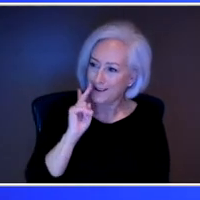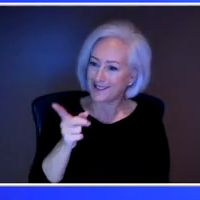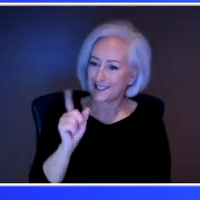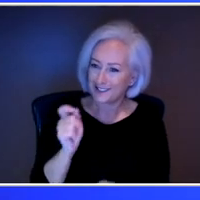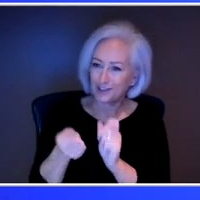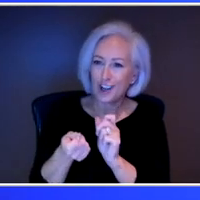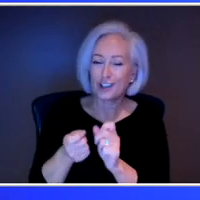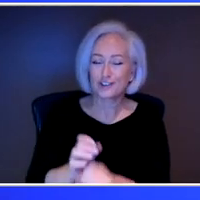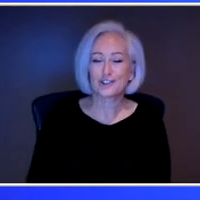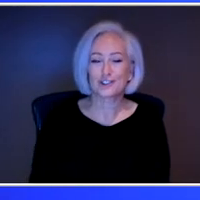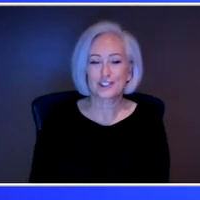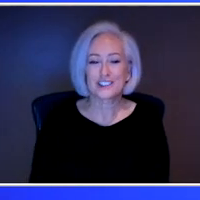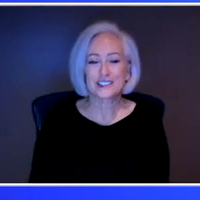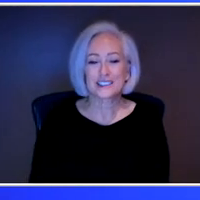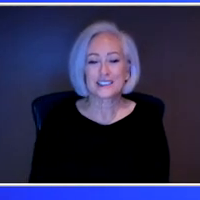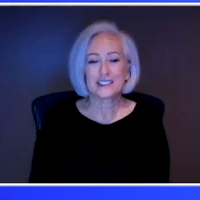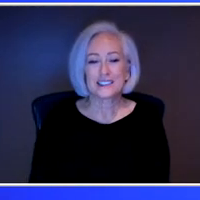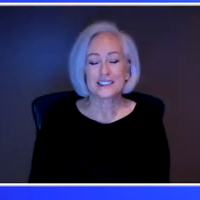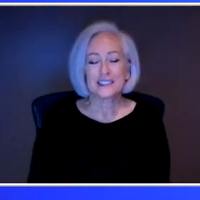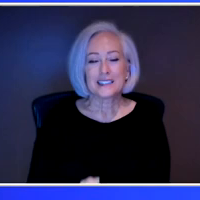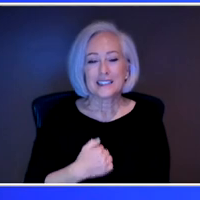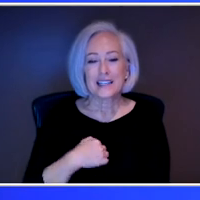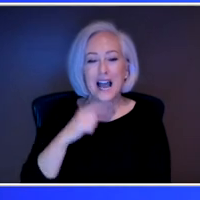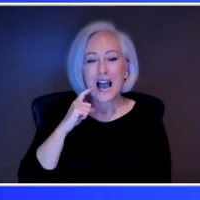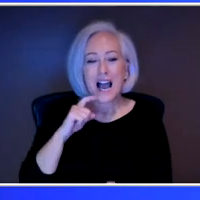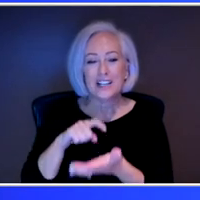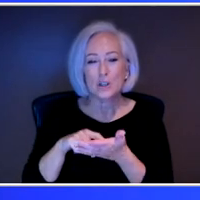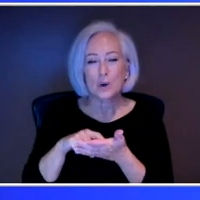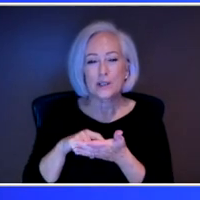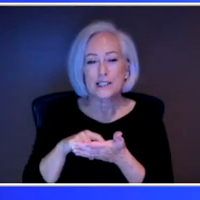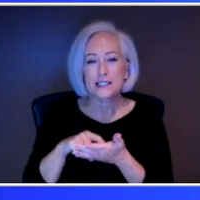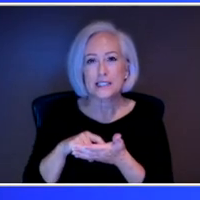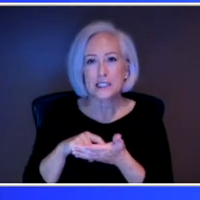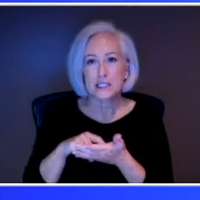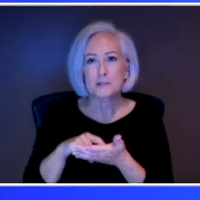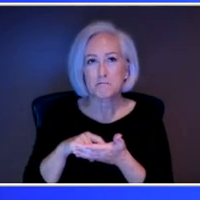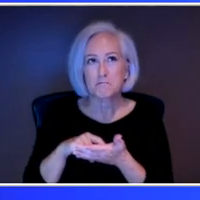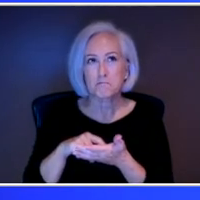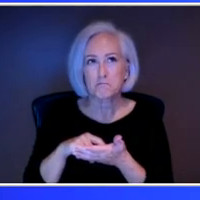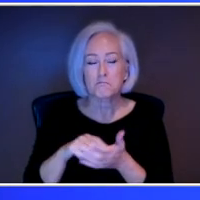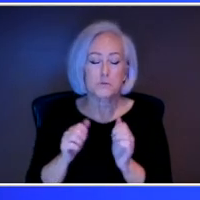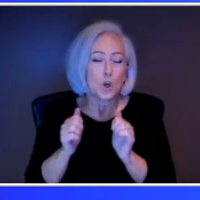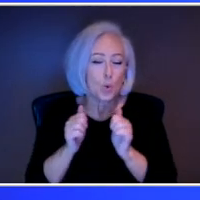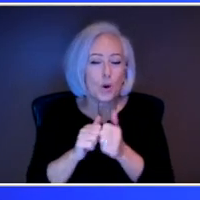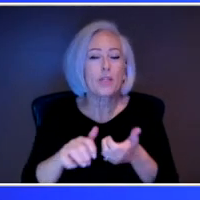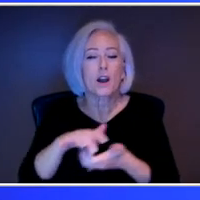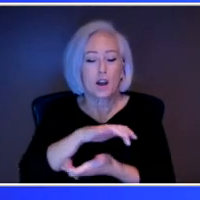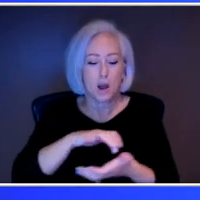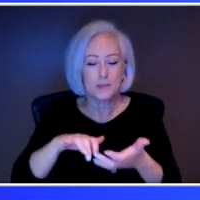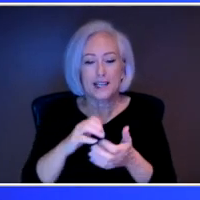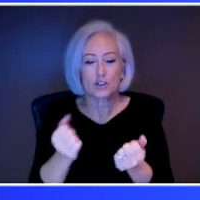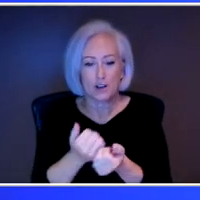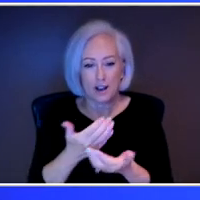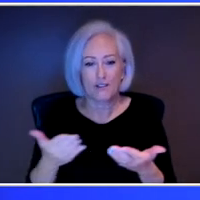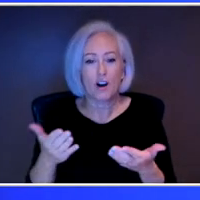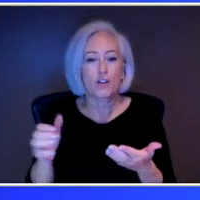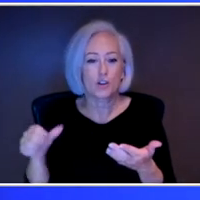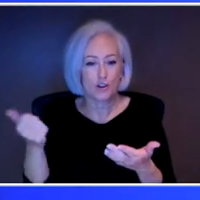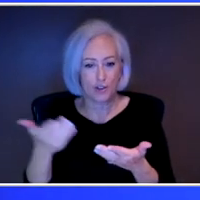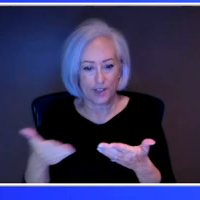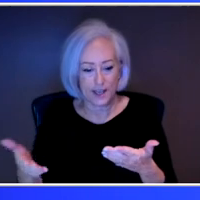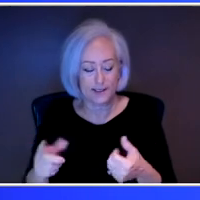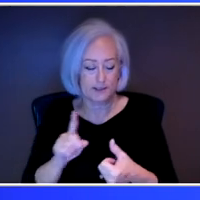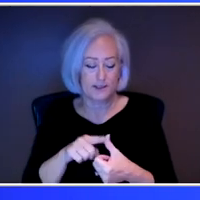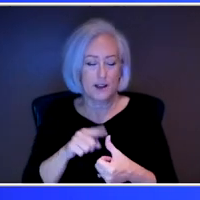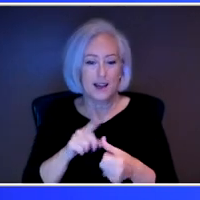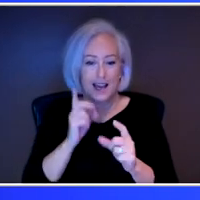But I noticed like, it's definitely in combination with everything else I do. I'm in counseling, I see Dr.